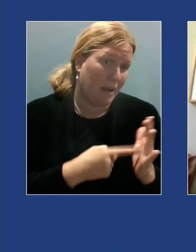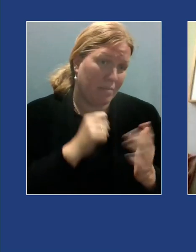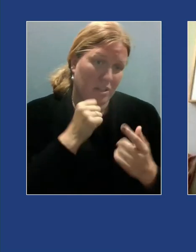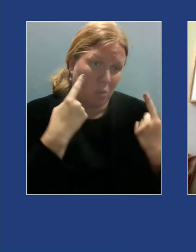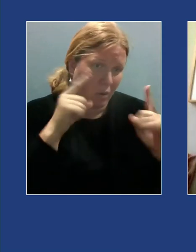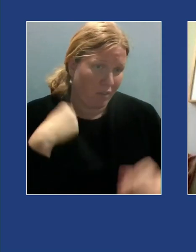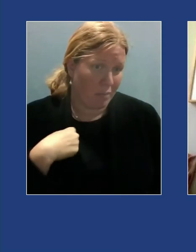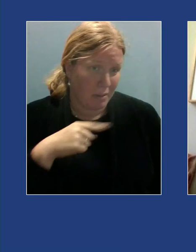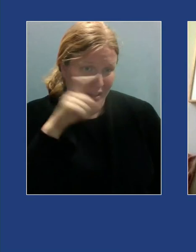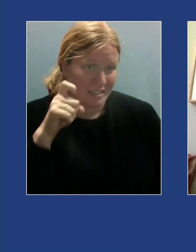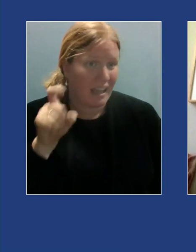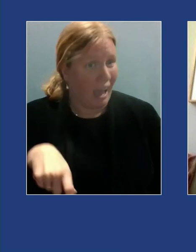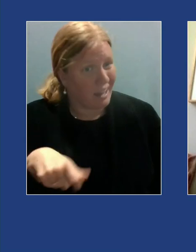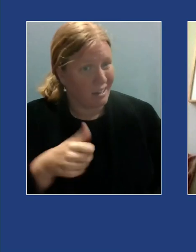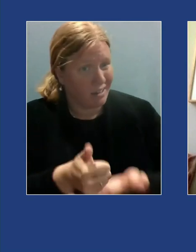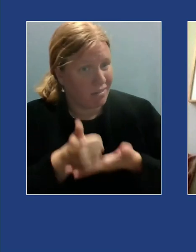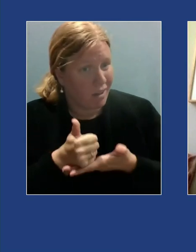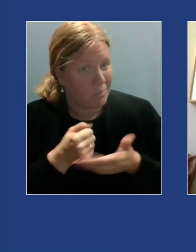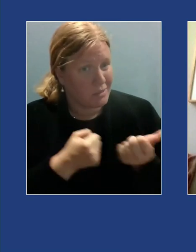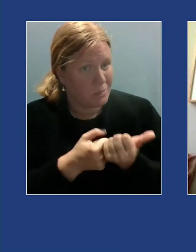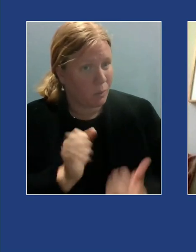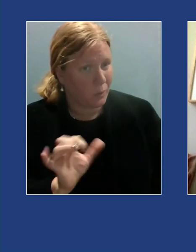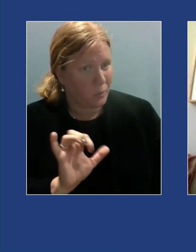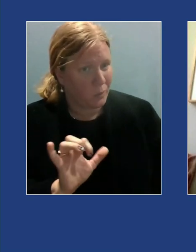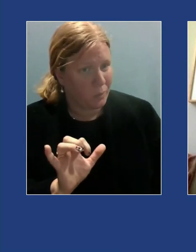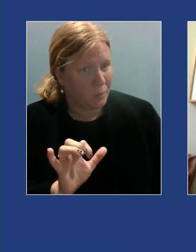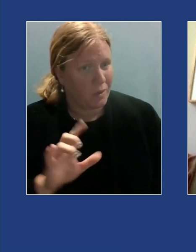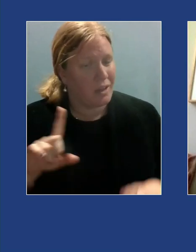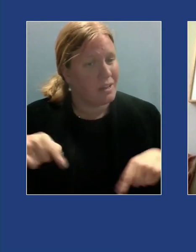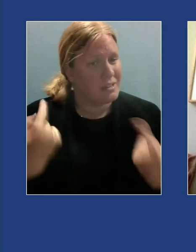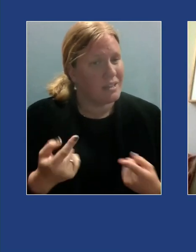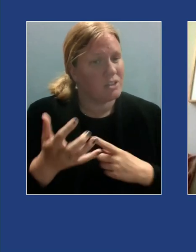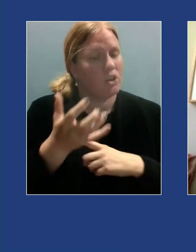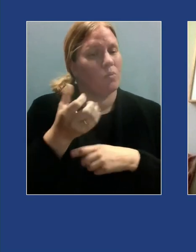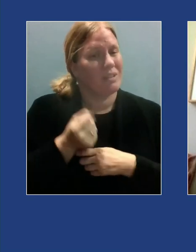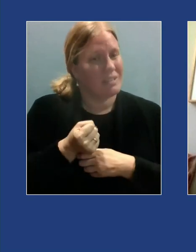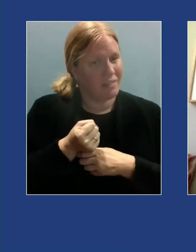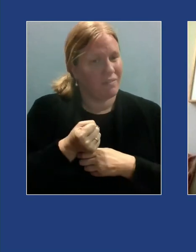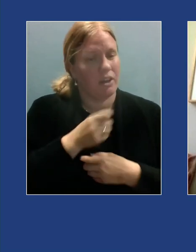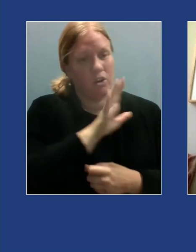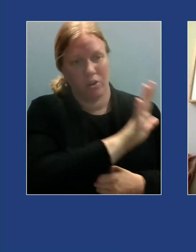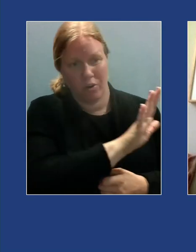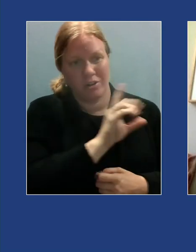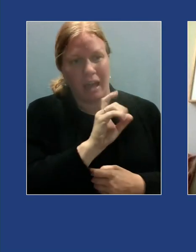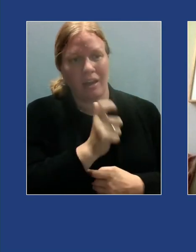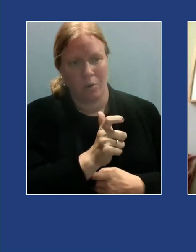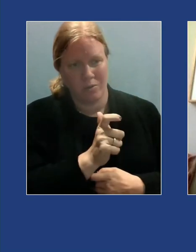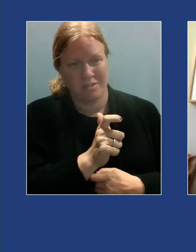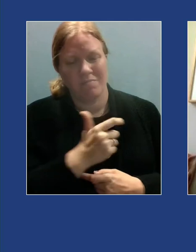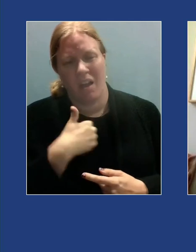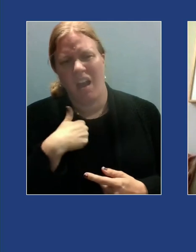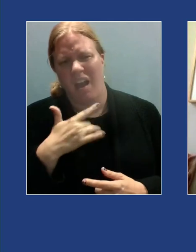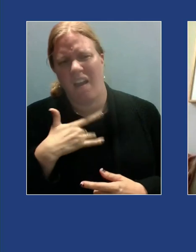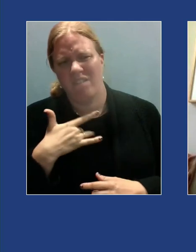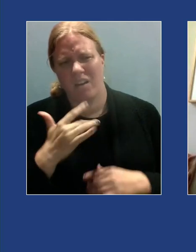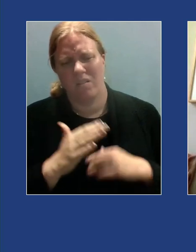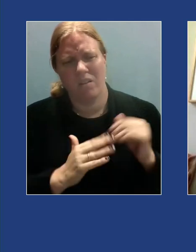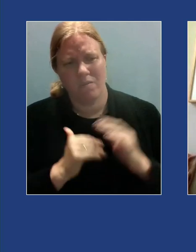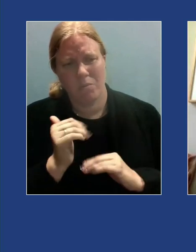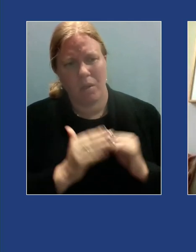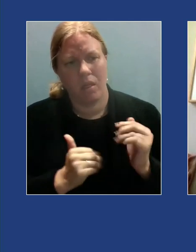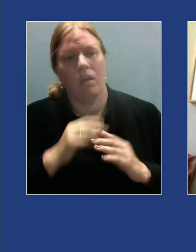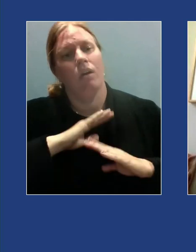help and support too since receiving Bria's diagnosis I have found a lot of comfort and relief BPD is challenging